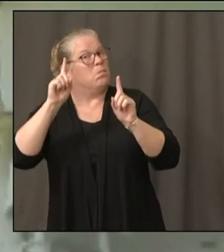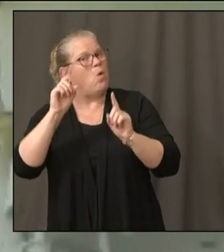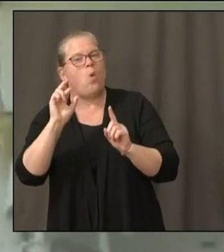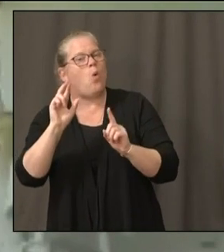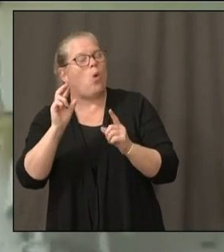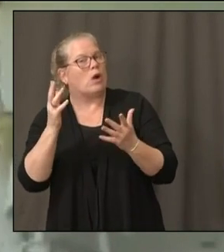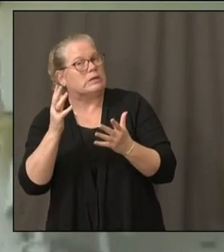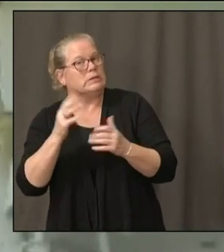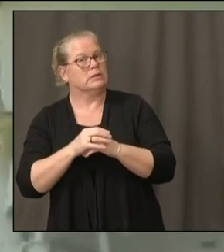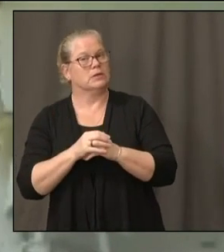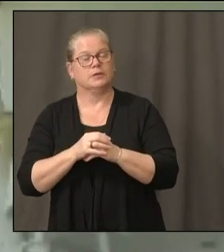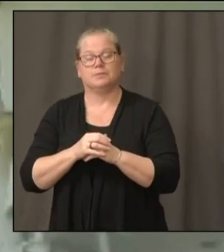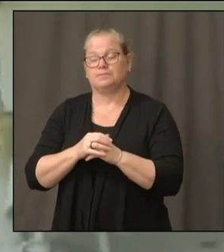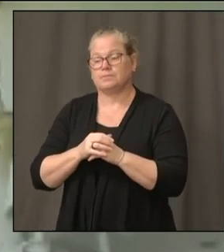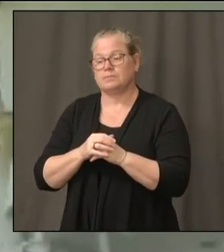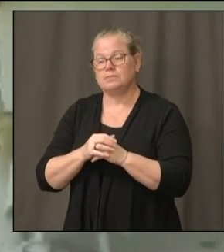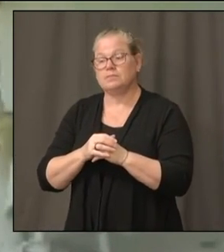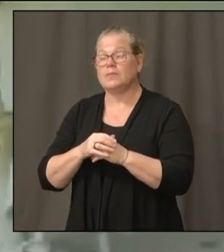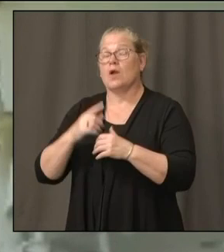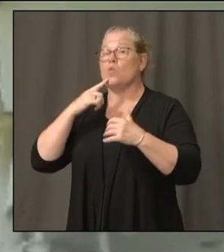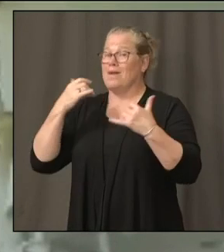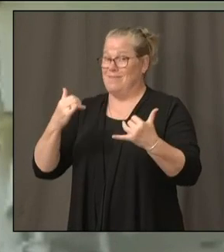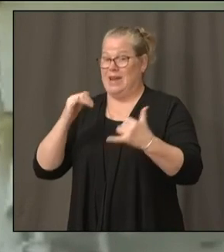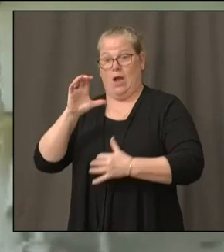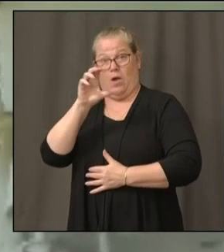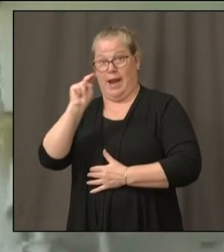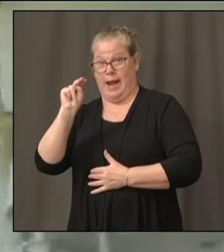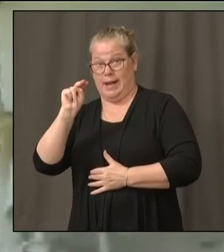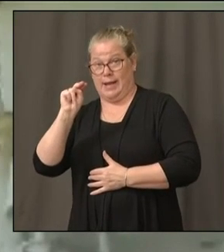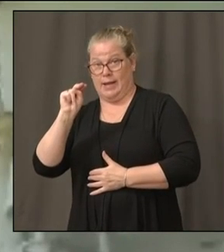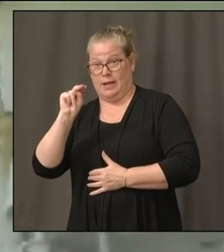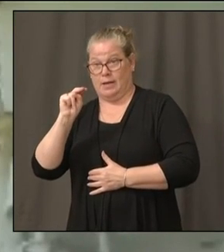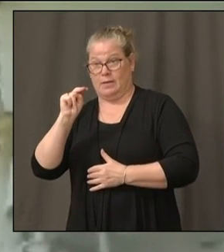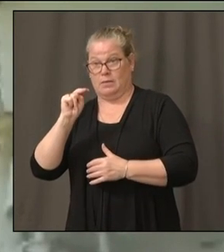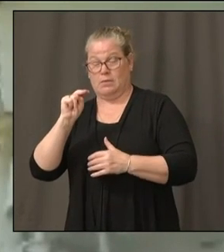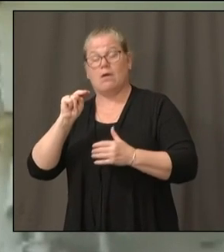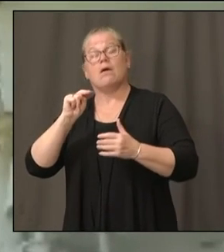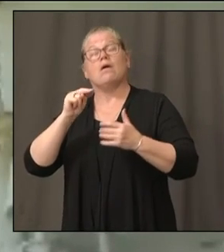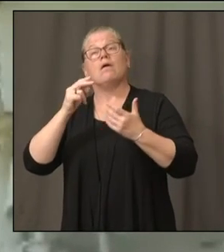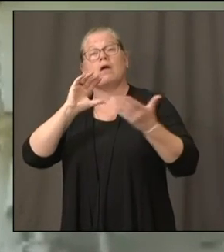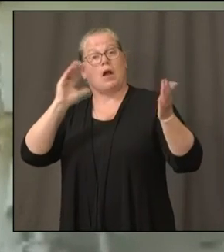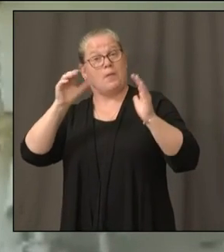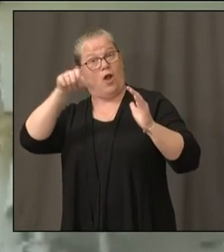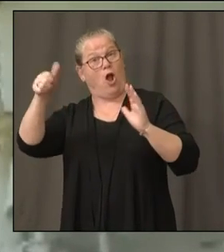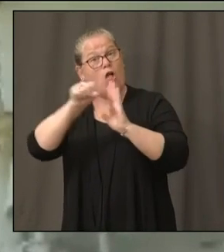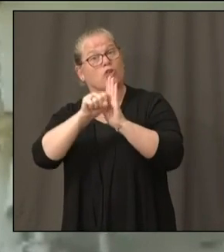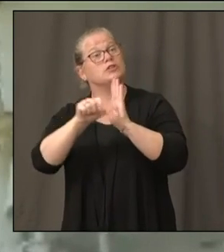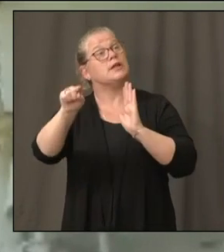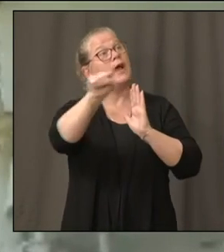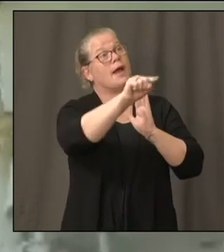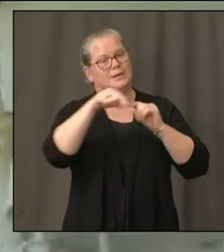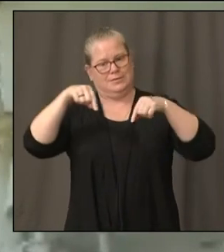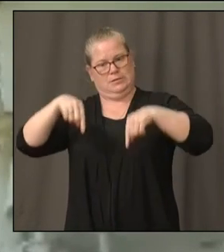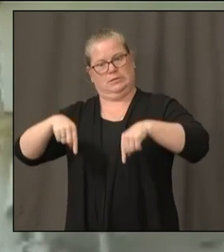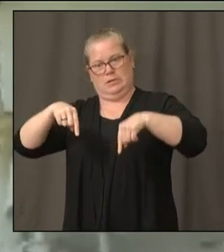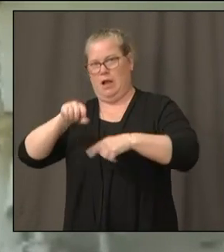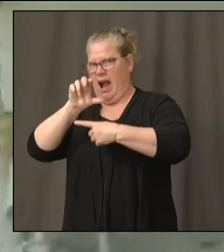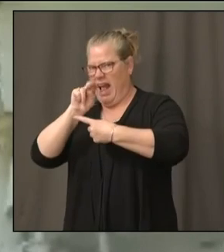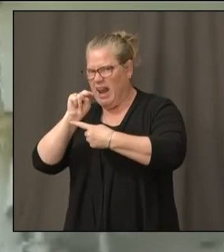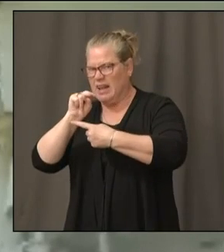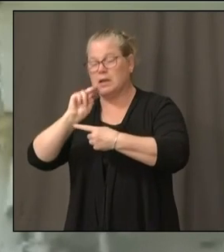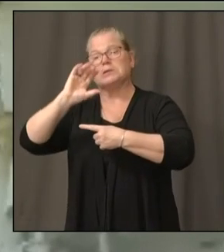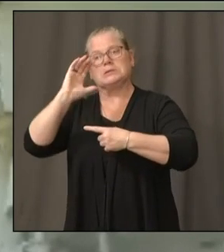good to be able to bring students back into a safe and healthy environment.